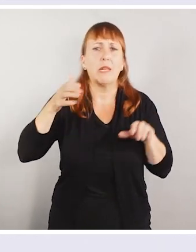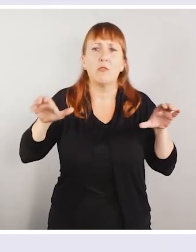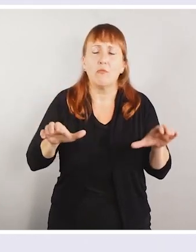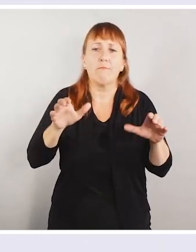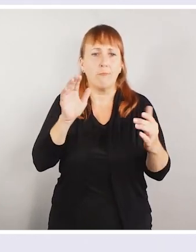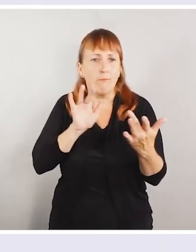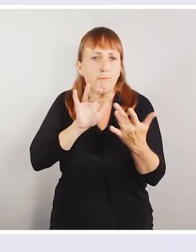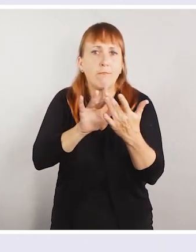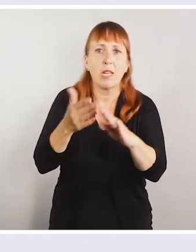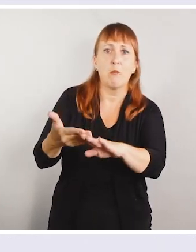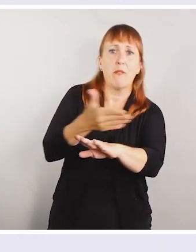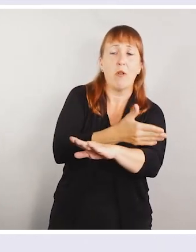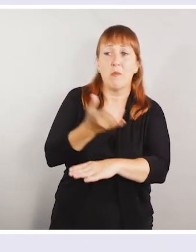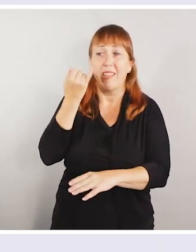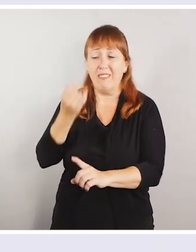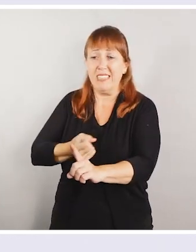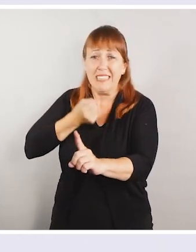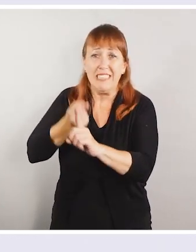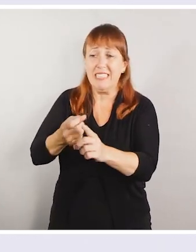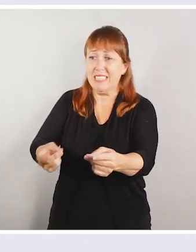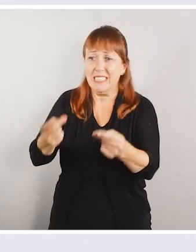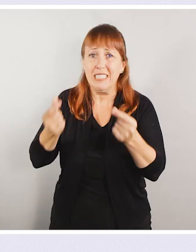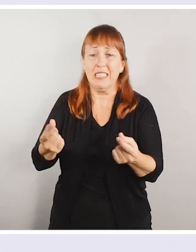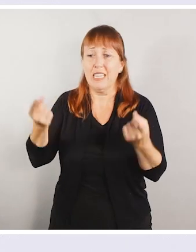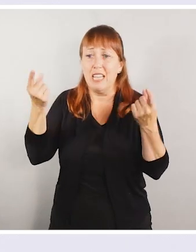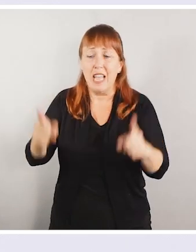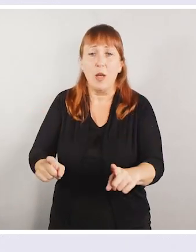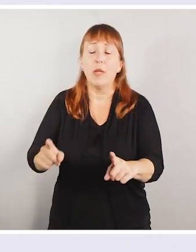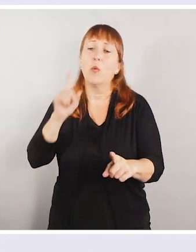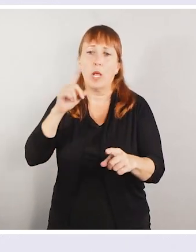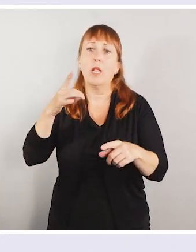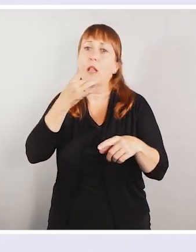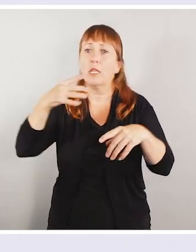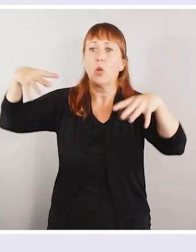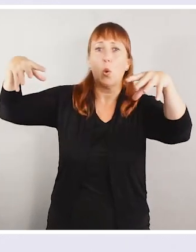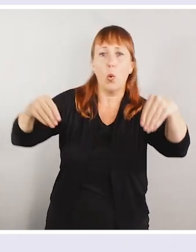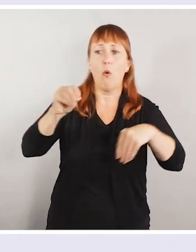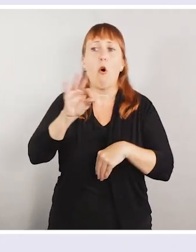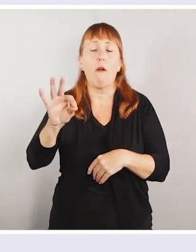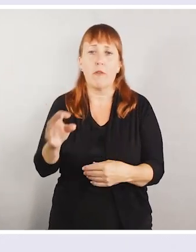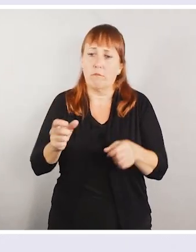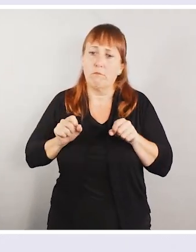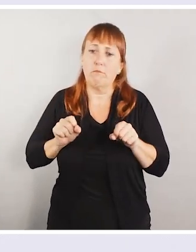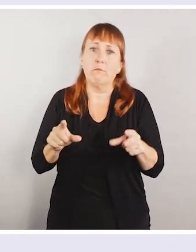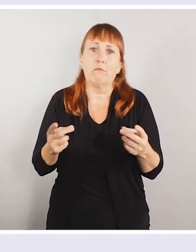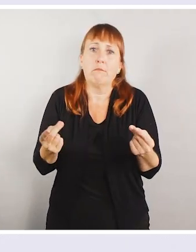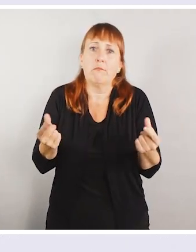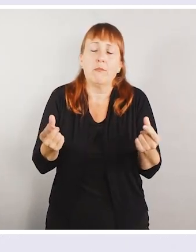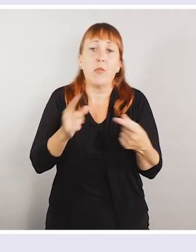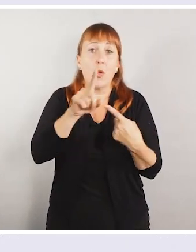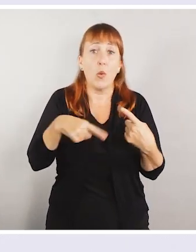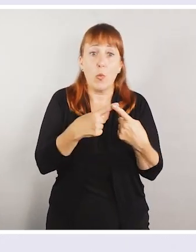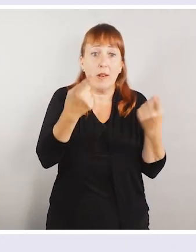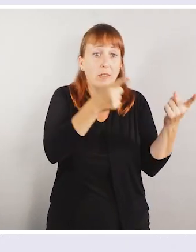advance notice, but if conditions are suddenly hazardous, we may have to shut off power with little or no notice. When a PSPS event